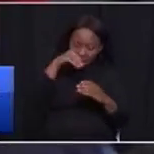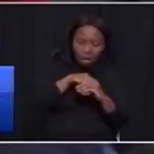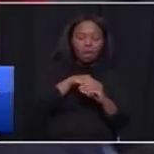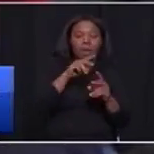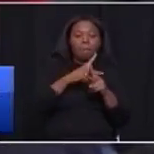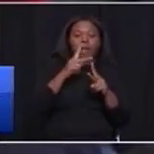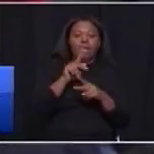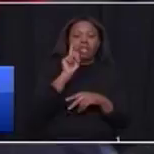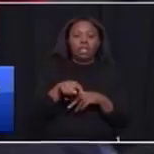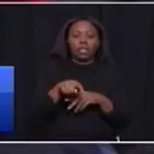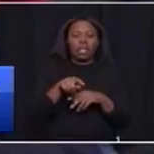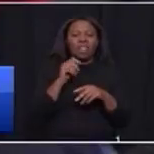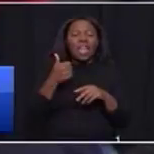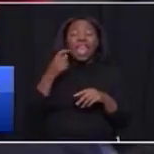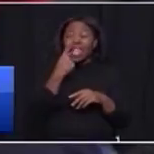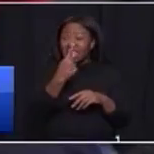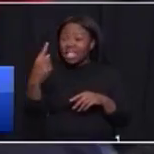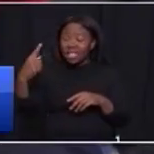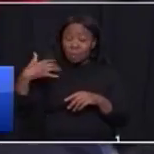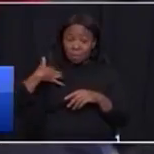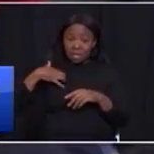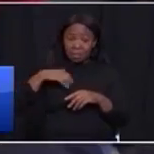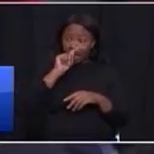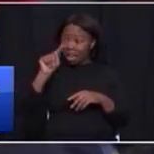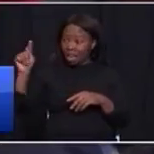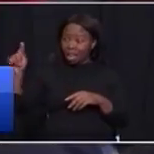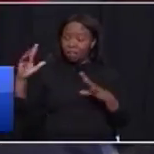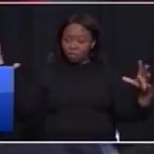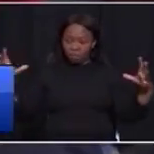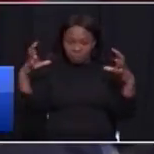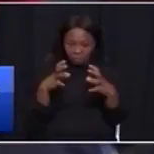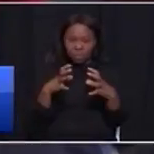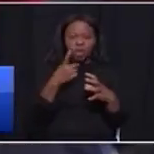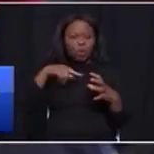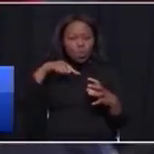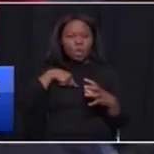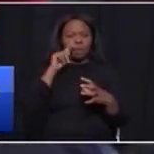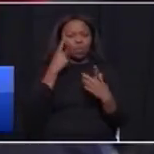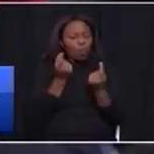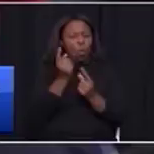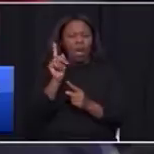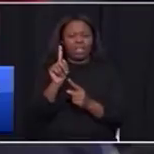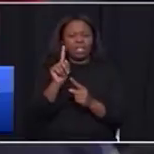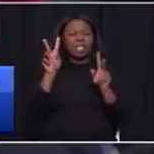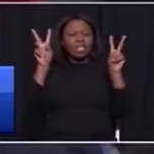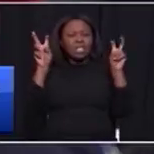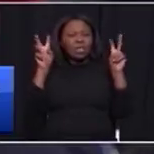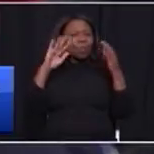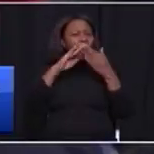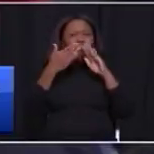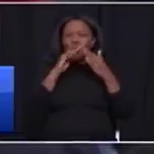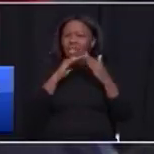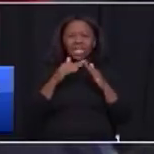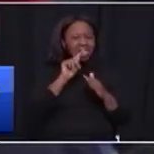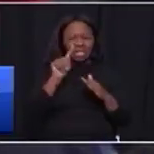meet with every municipality on what we must do to address the issues of communities in each of those